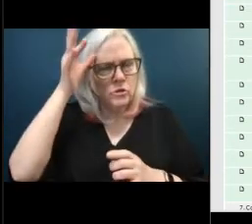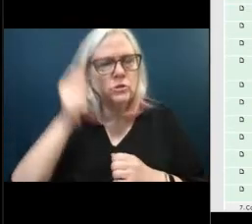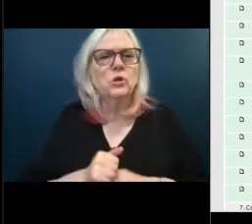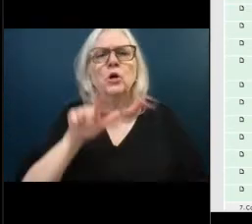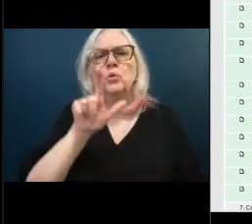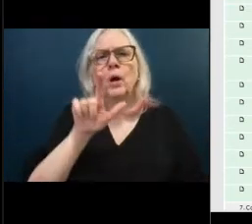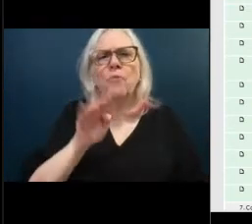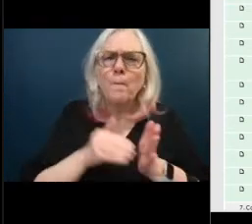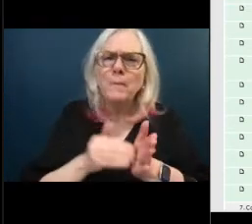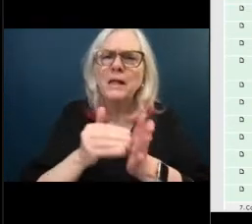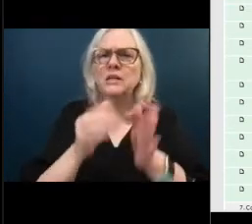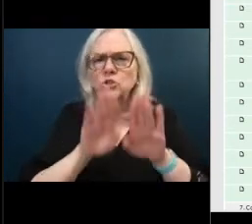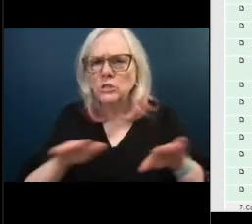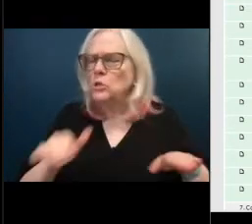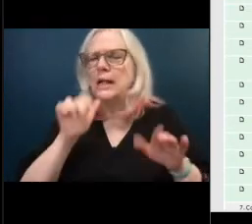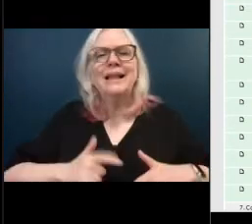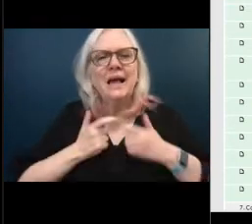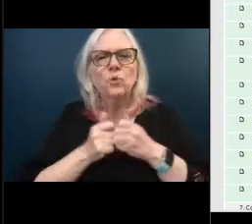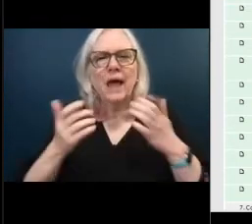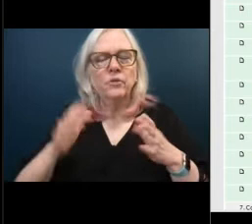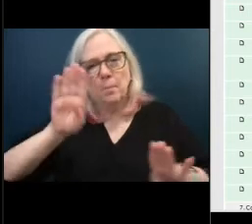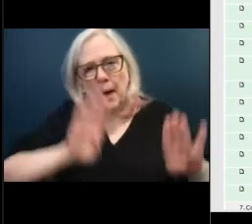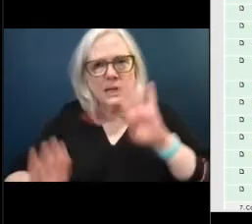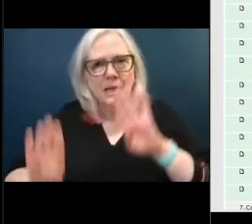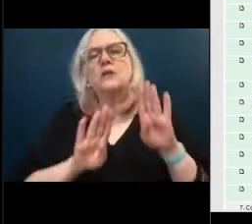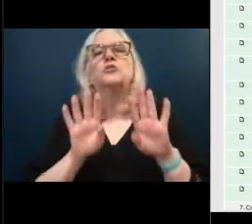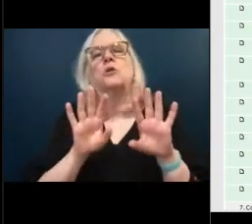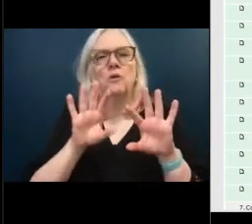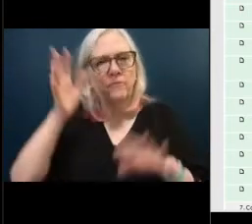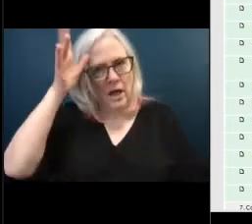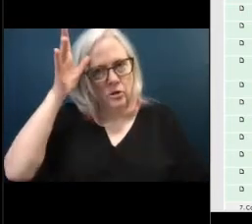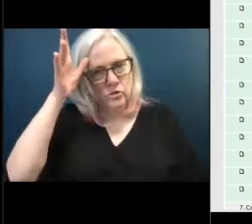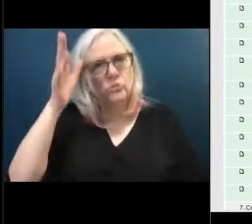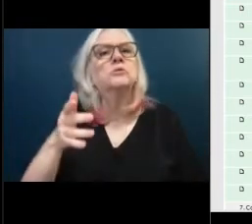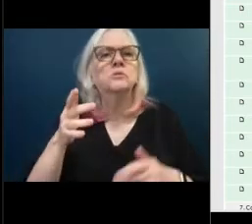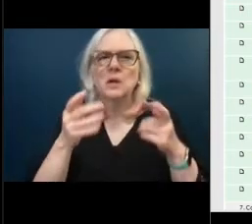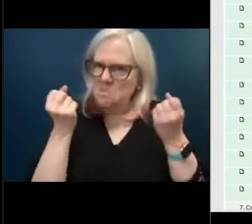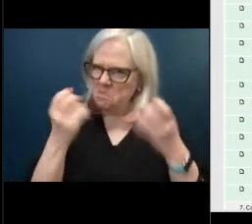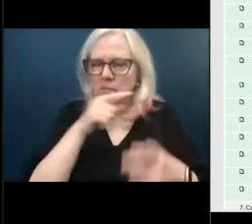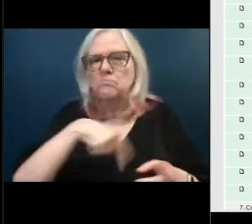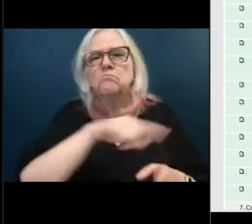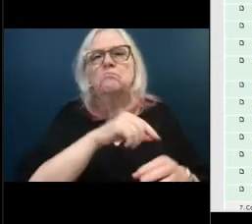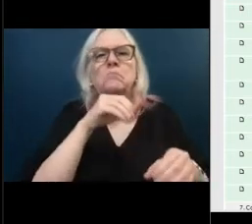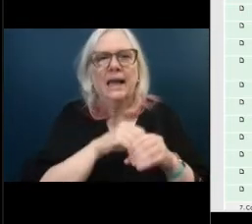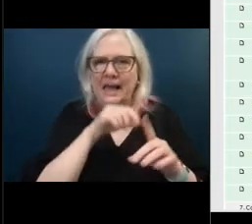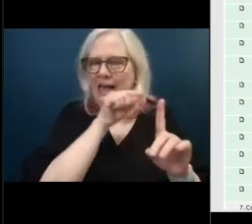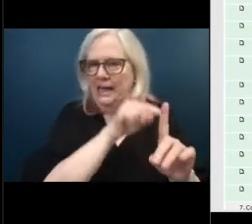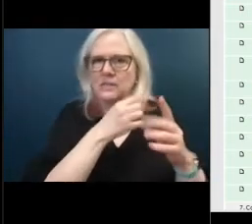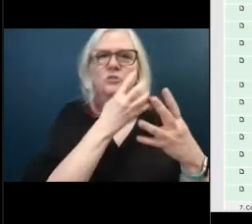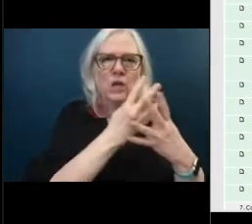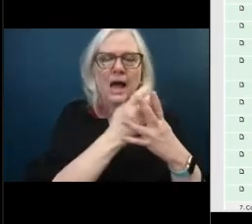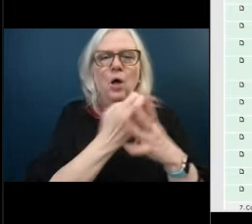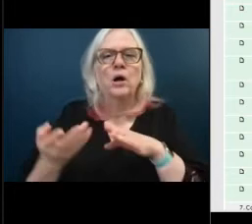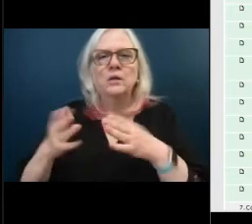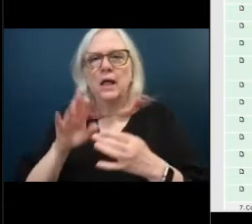biological fathers. Approximately 86% of men in jail and 98% of all men on death row were raised by one parent, single